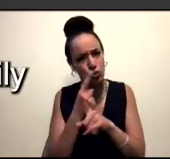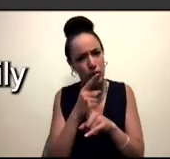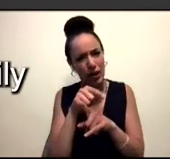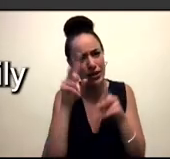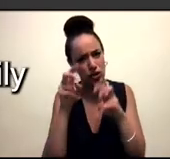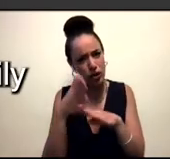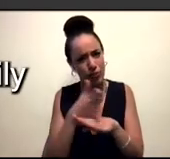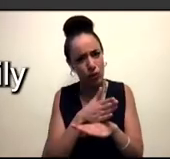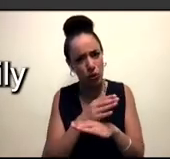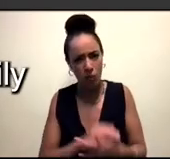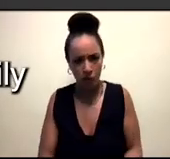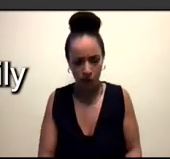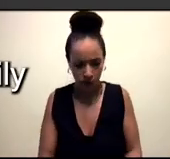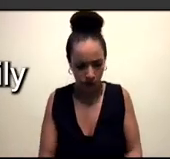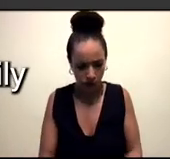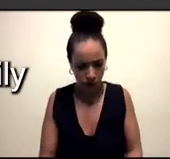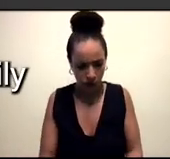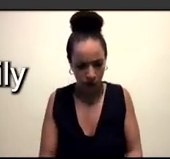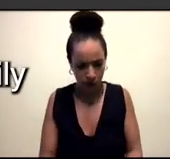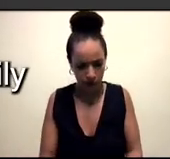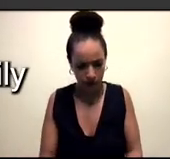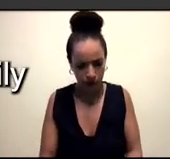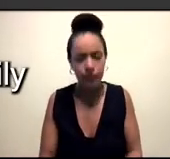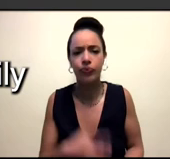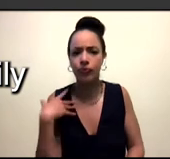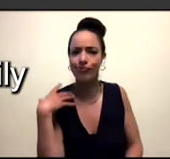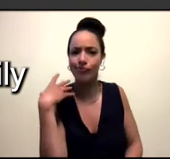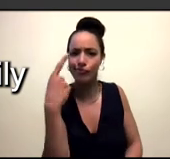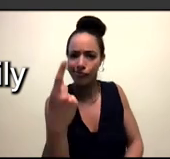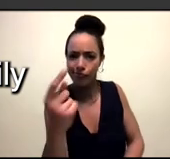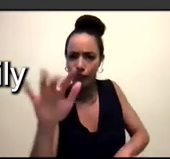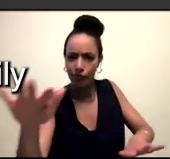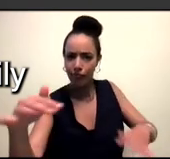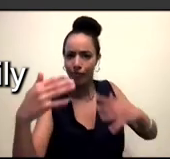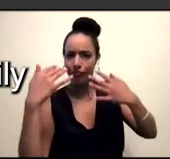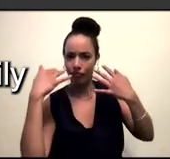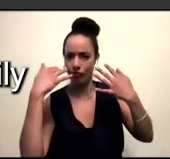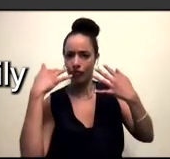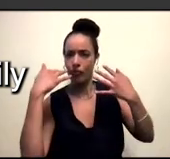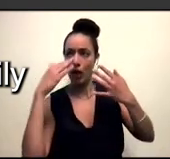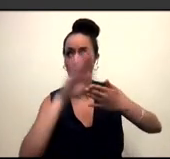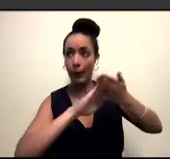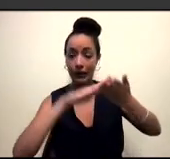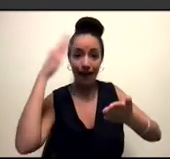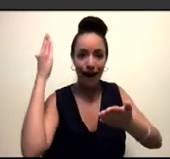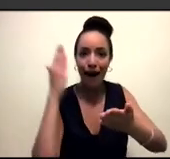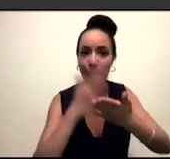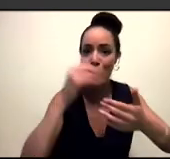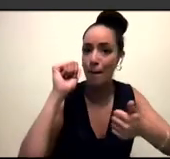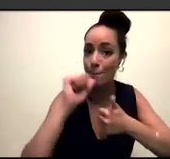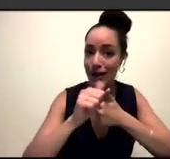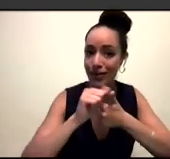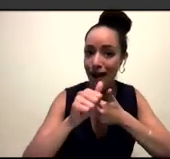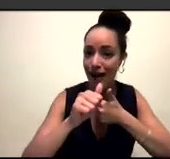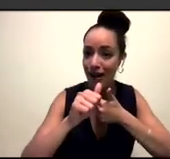but just that like representation and visibility doesn't necessarily equal better material conditions